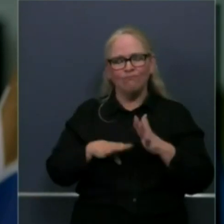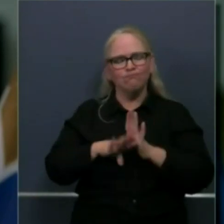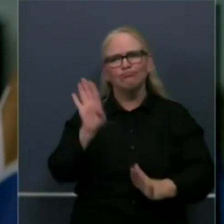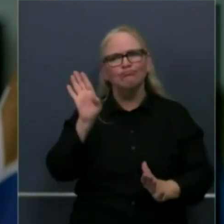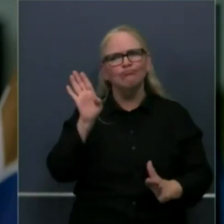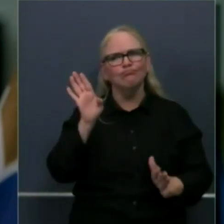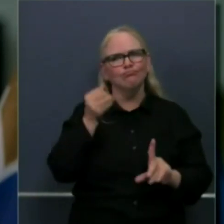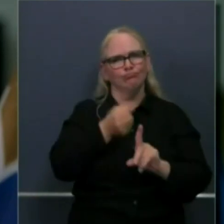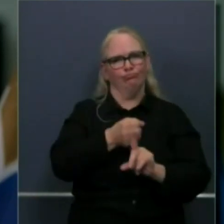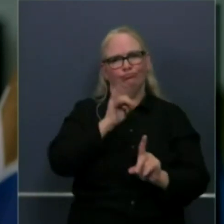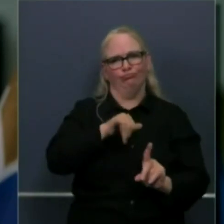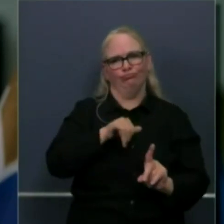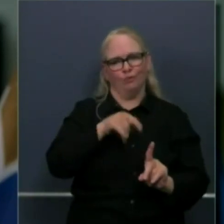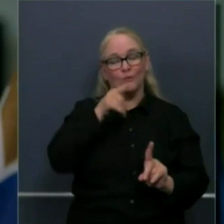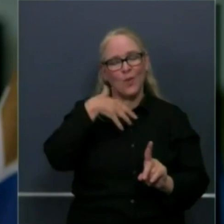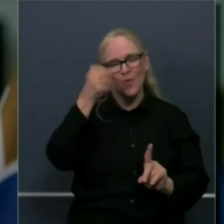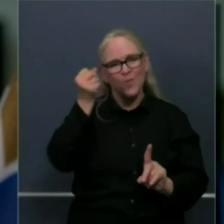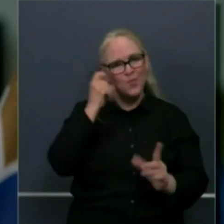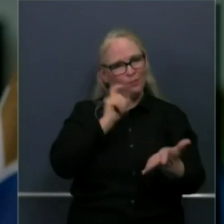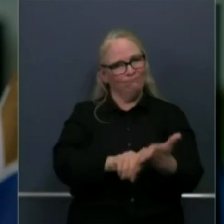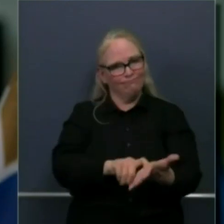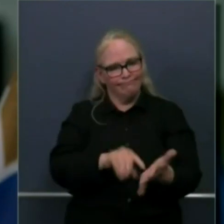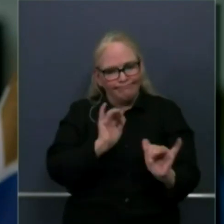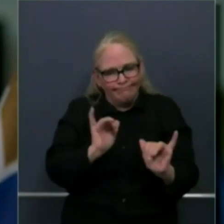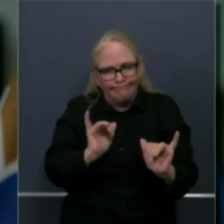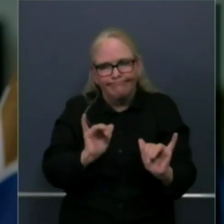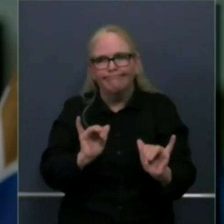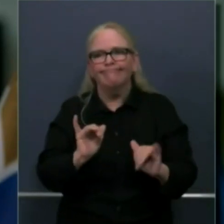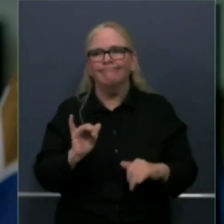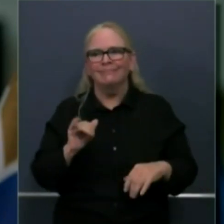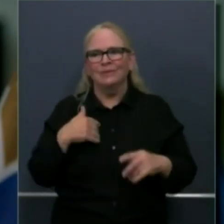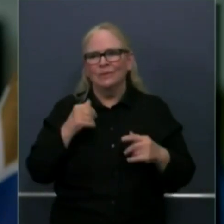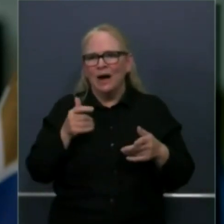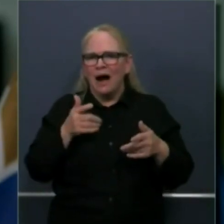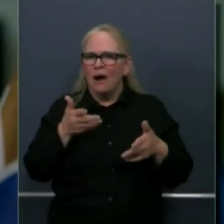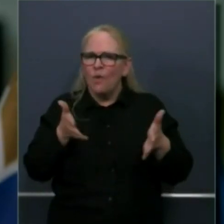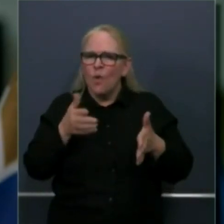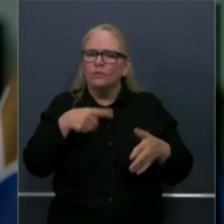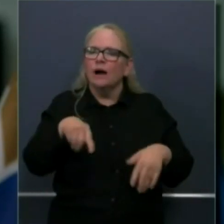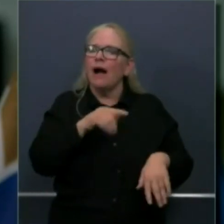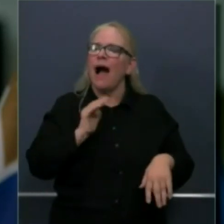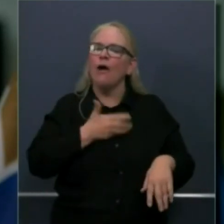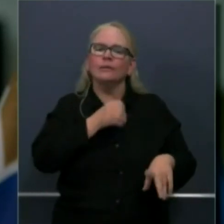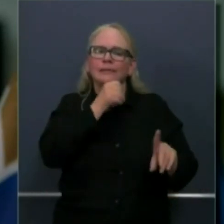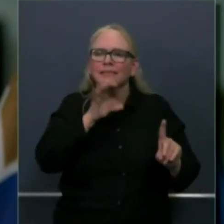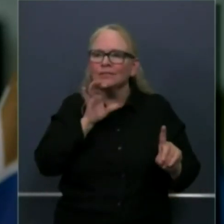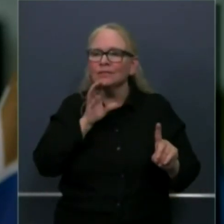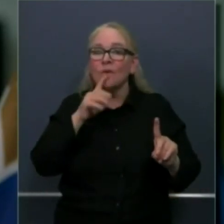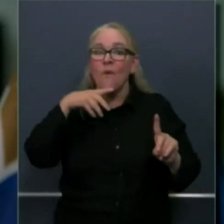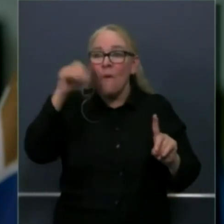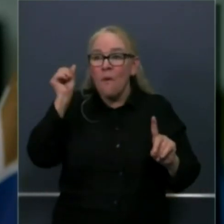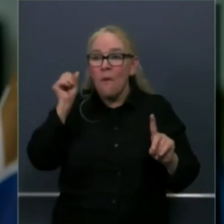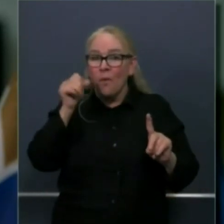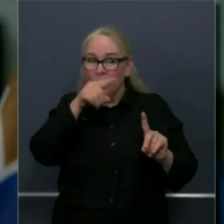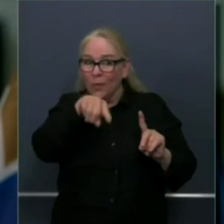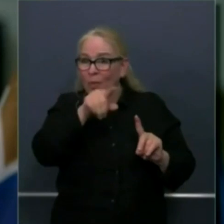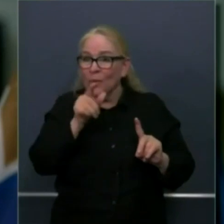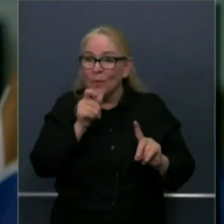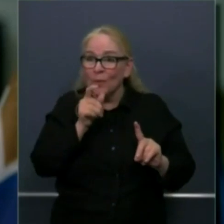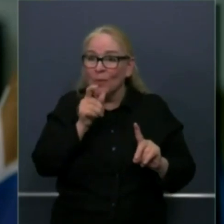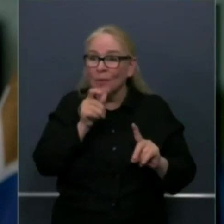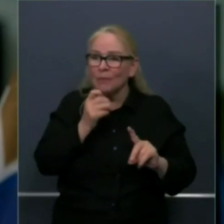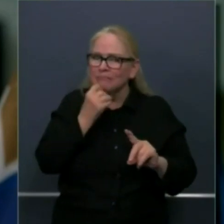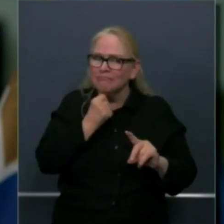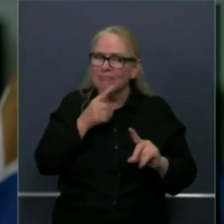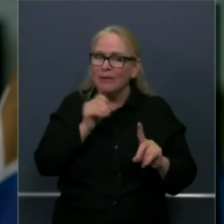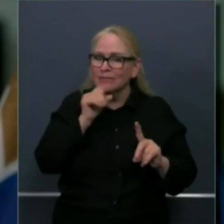us at this stage of this pandemic and so i just want to encourage our seniors and those that care deeply about our